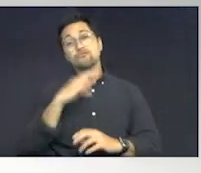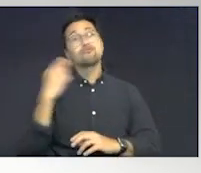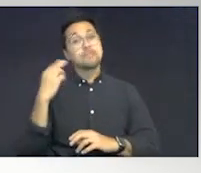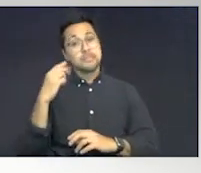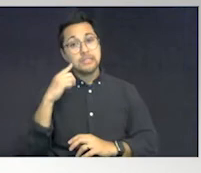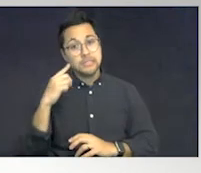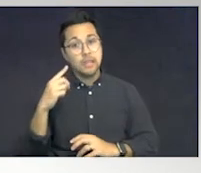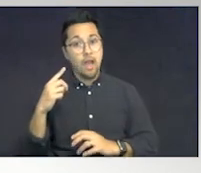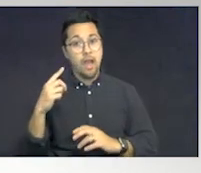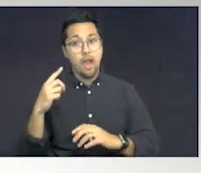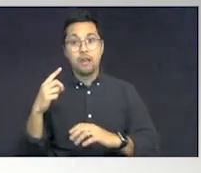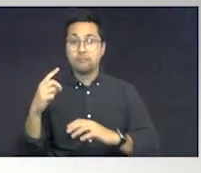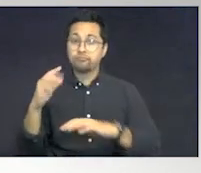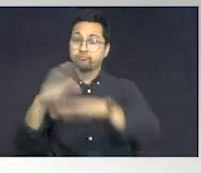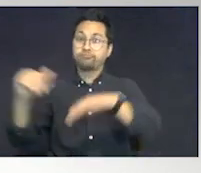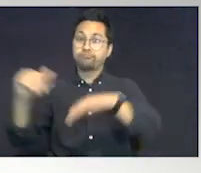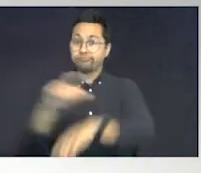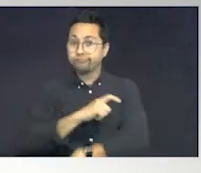involved.